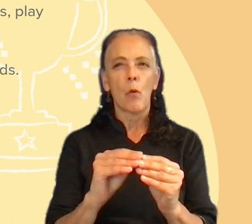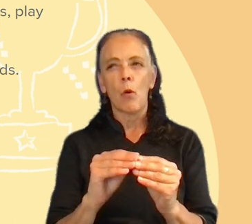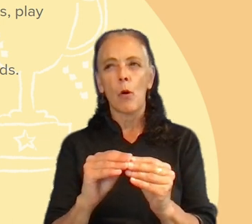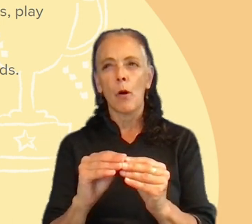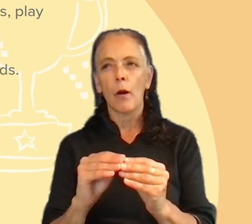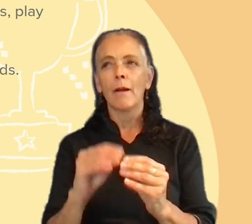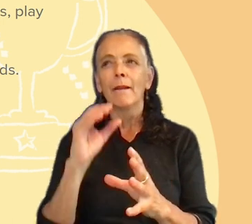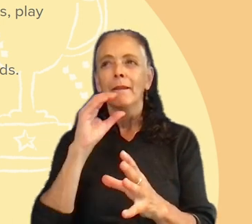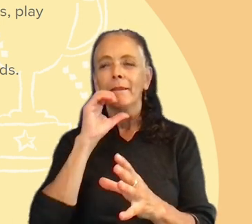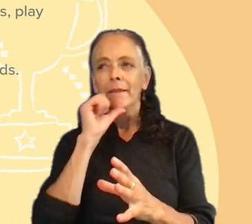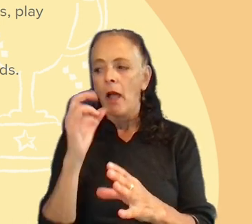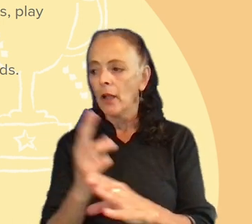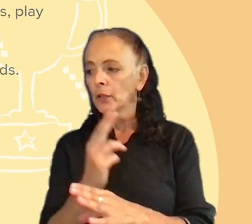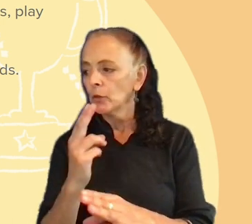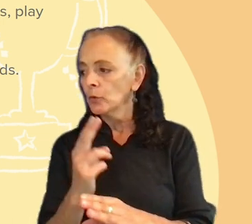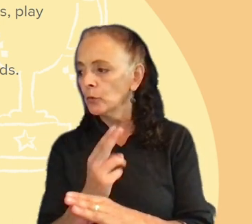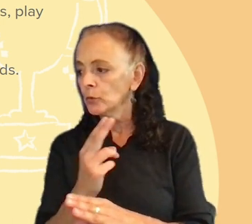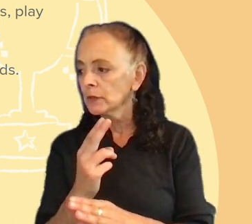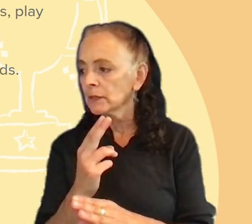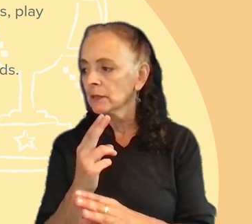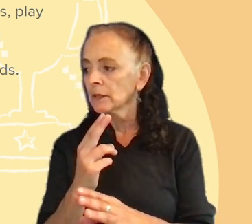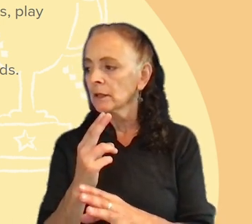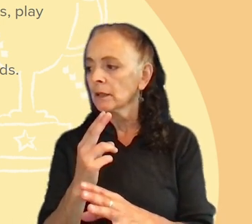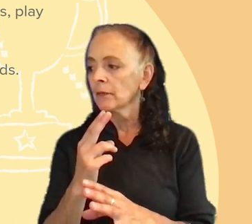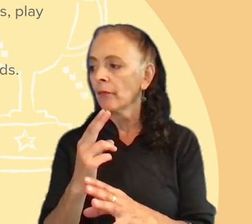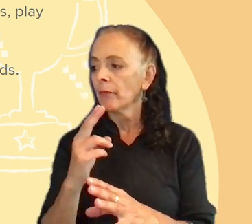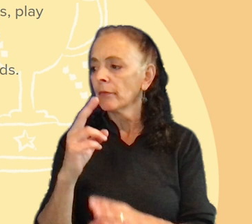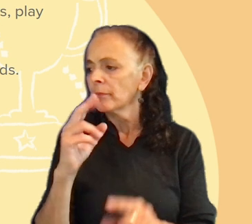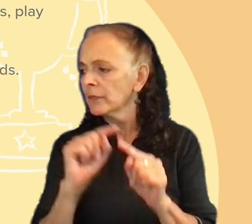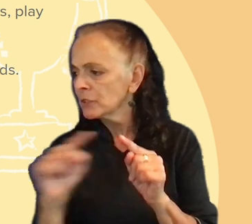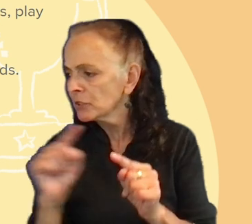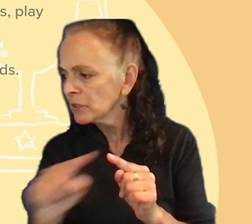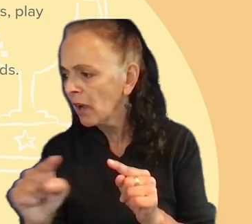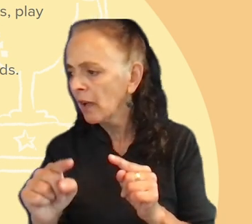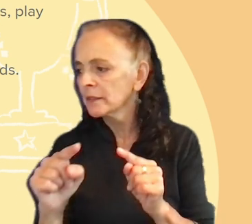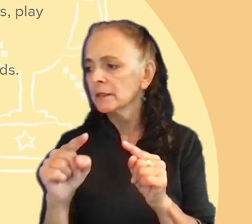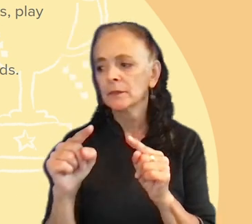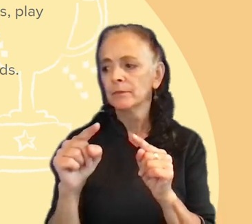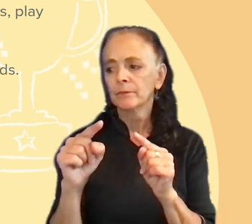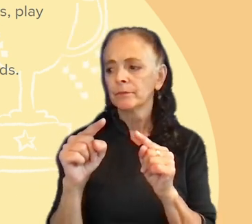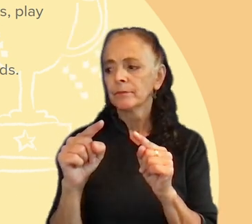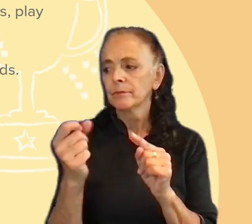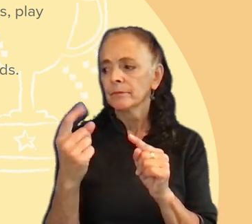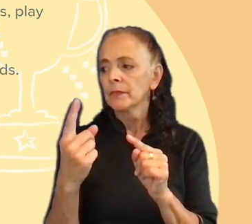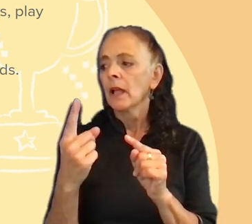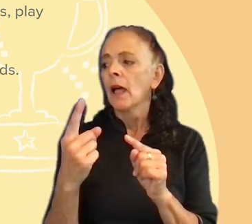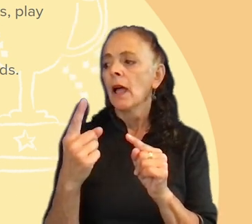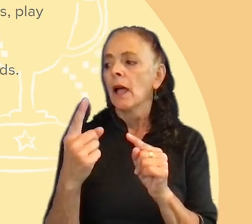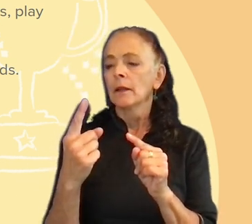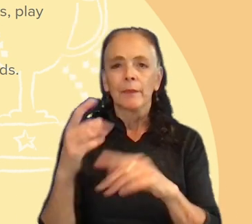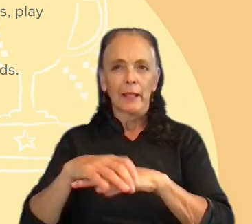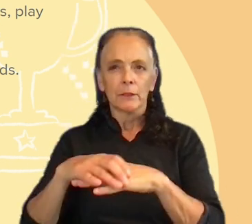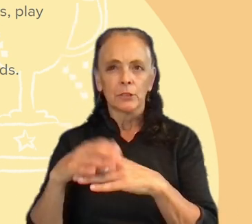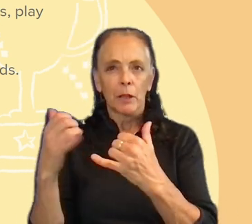shot, because people who play in English, they don't like the shot very much. So, that's it. We were able to